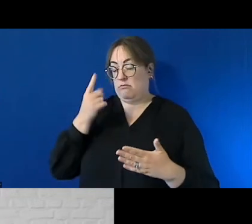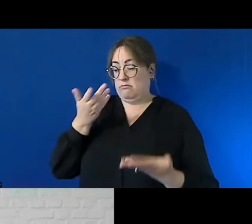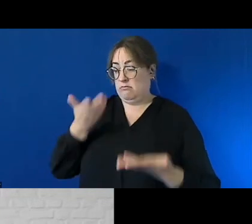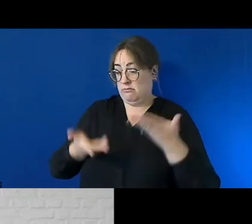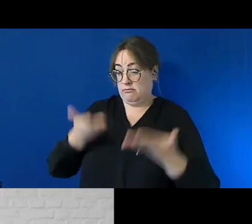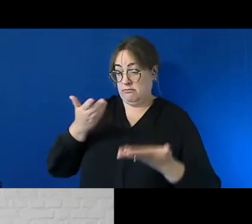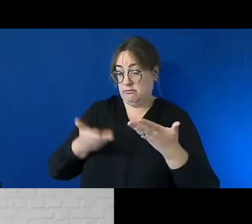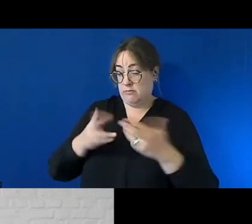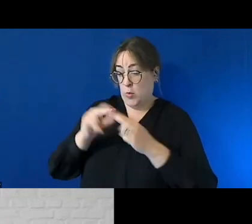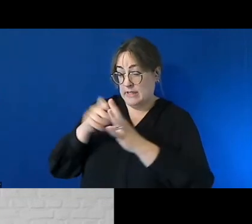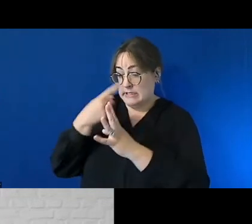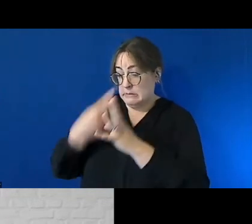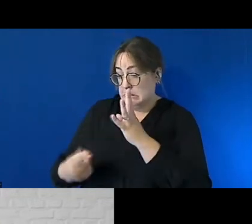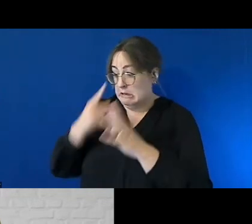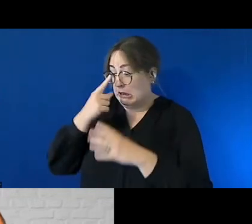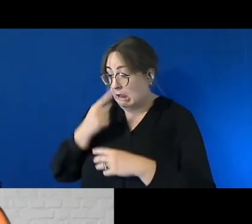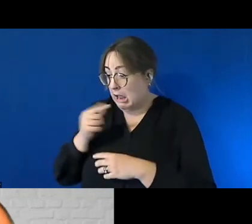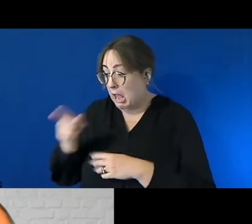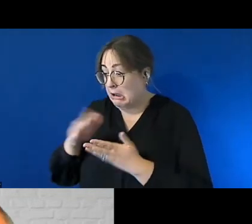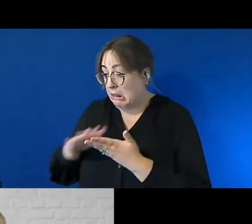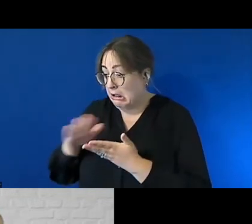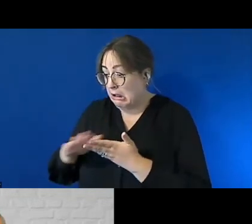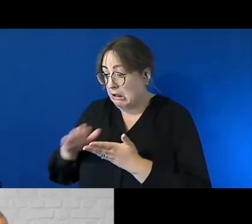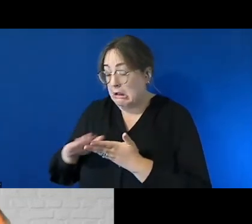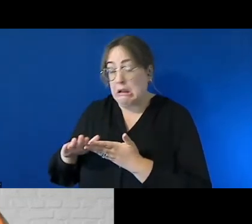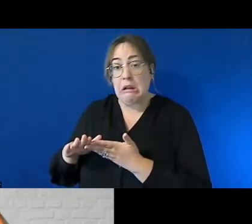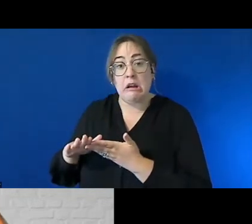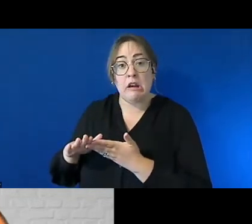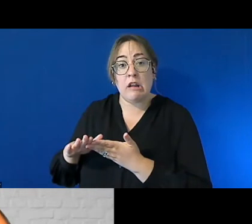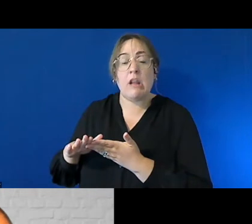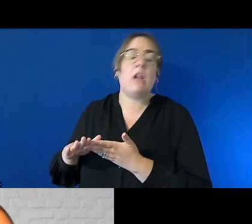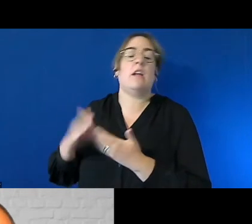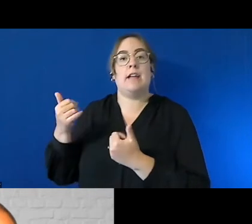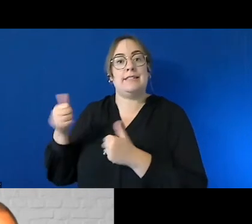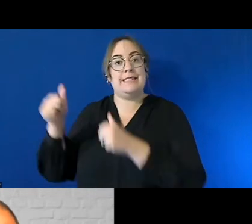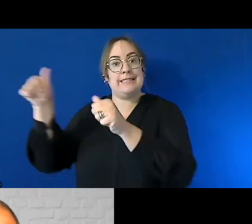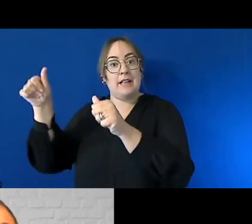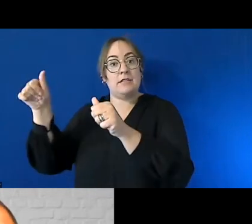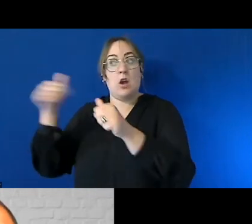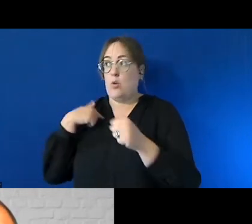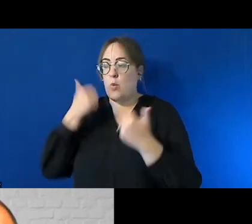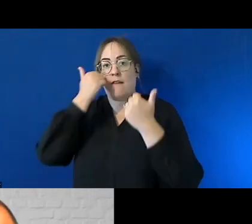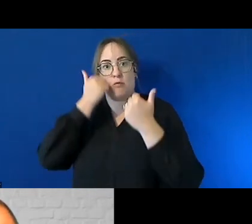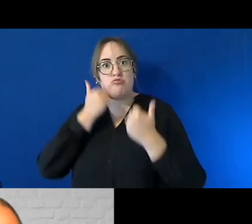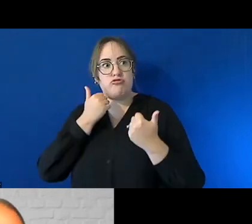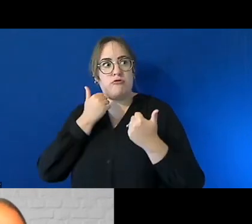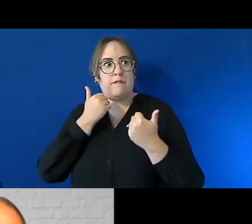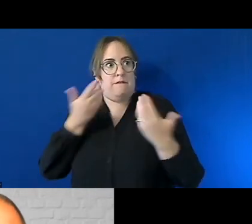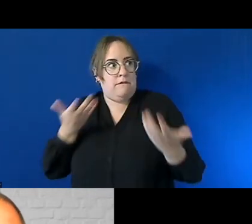somebody with a disability could succeed but i and as we all know you know that's that's been proven wrong because